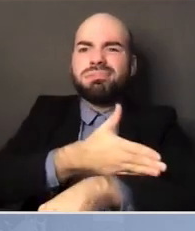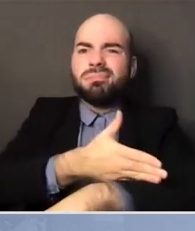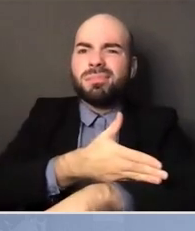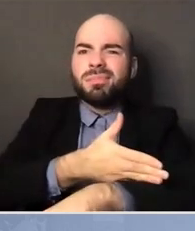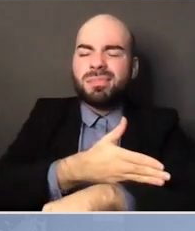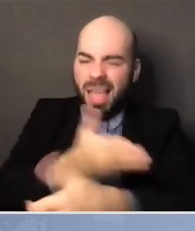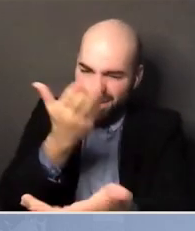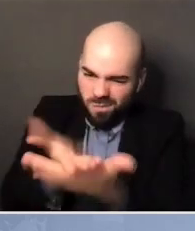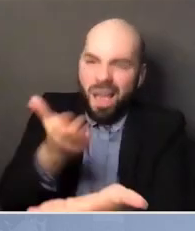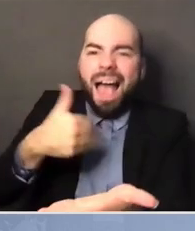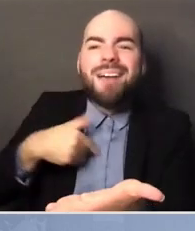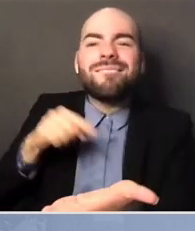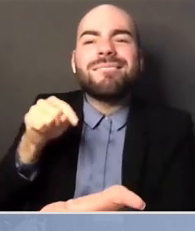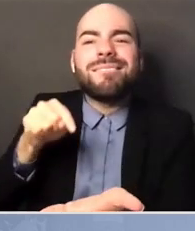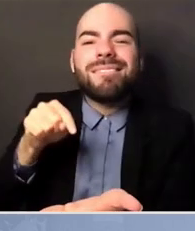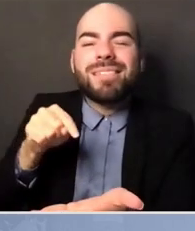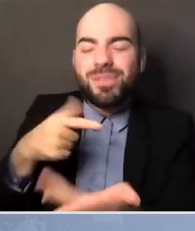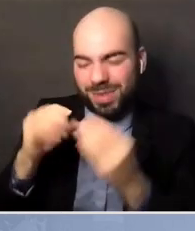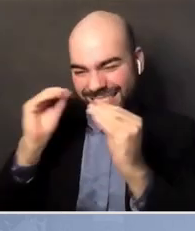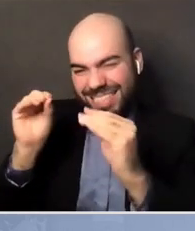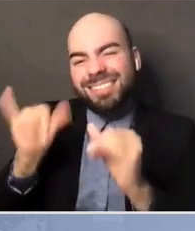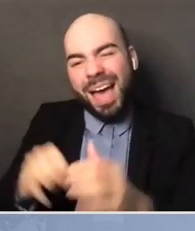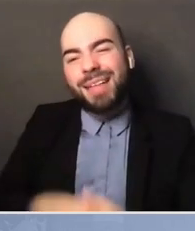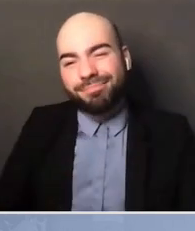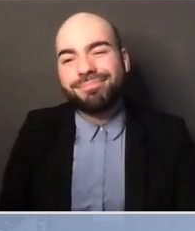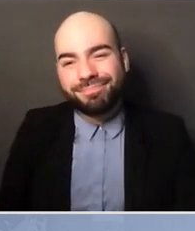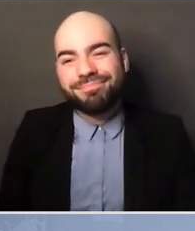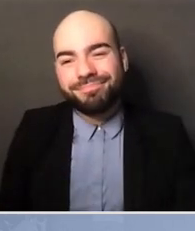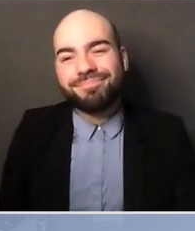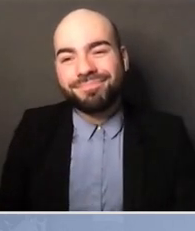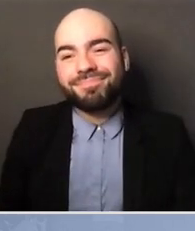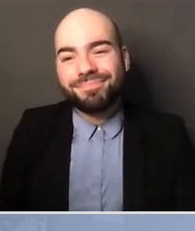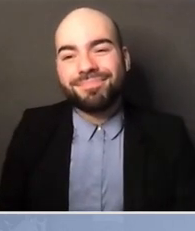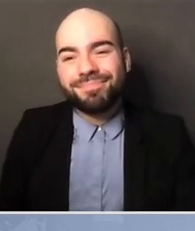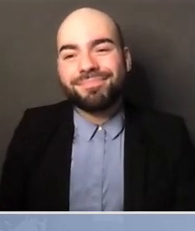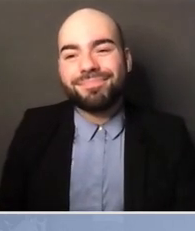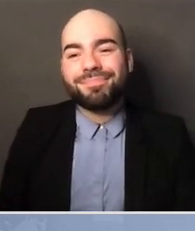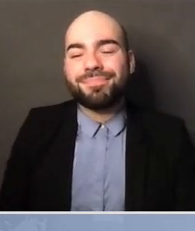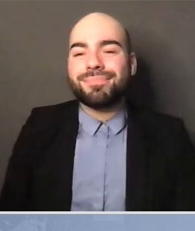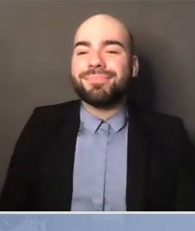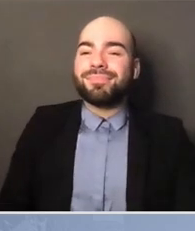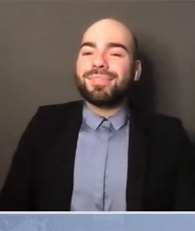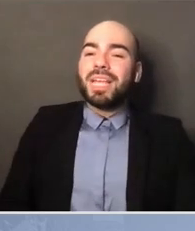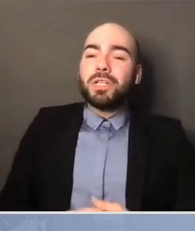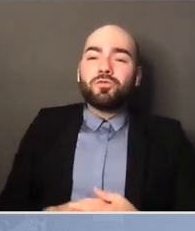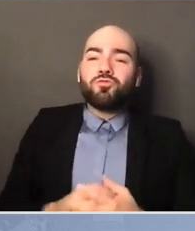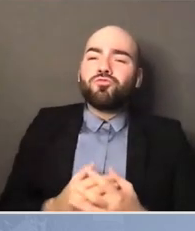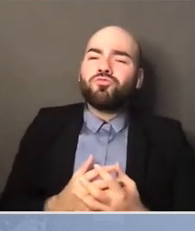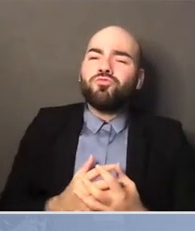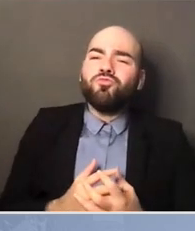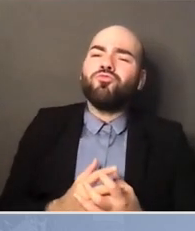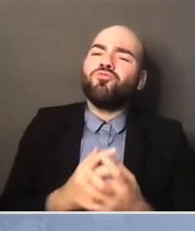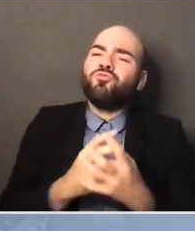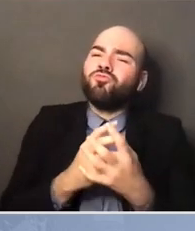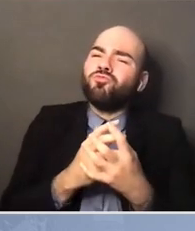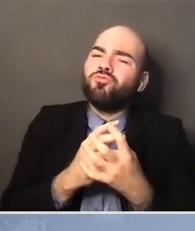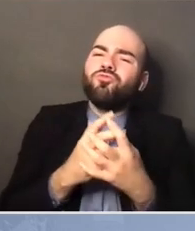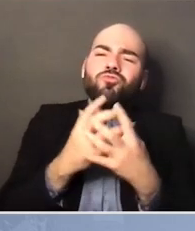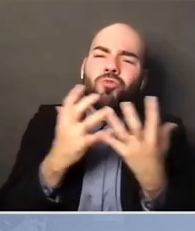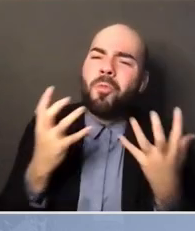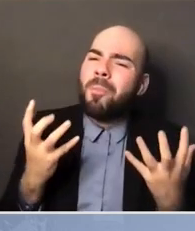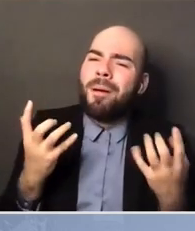anything, what we want to teach people. We so much of our world is designed